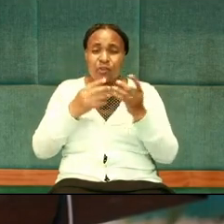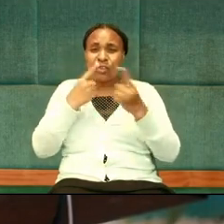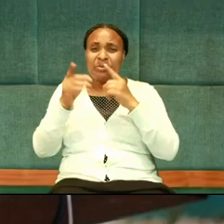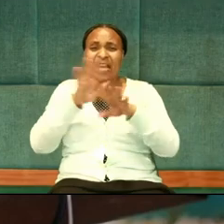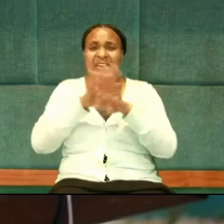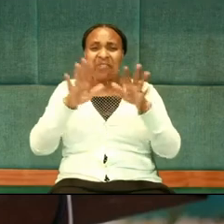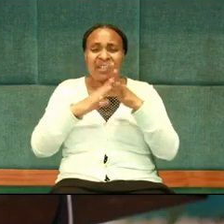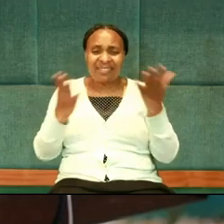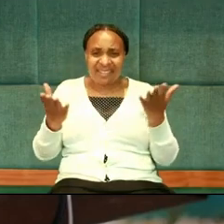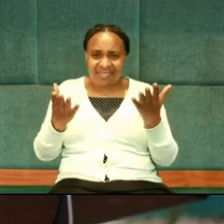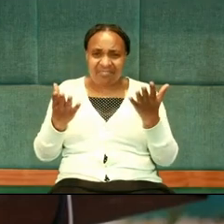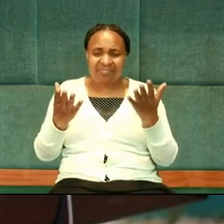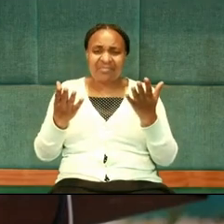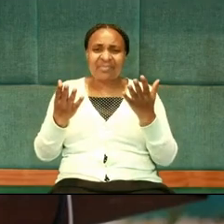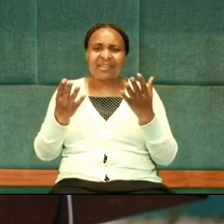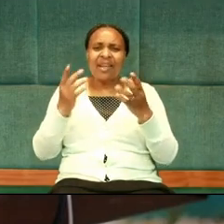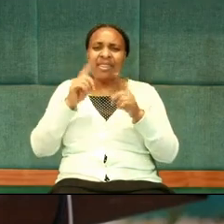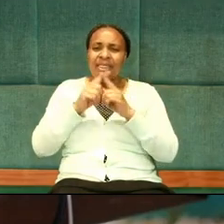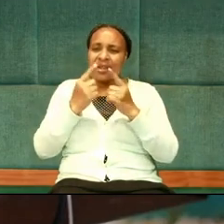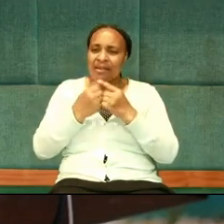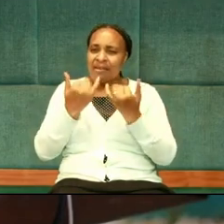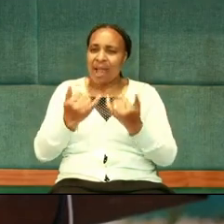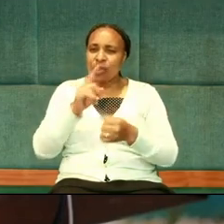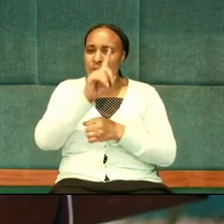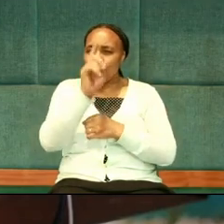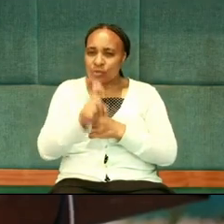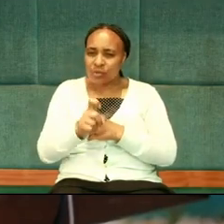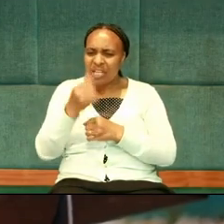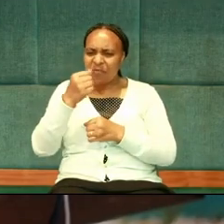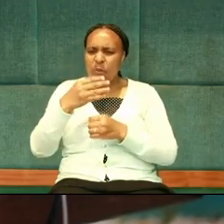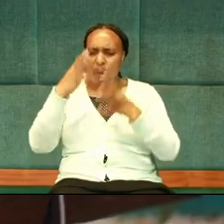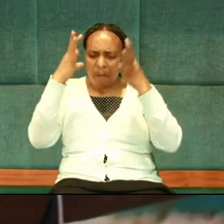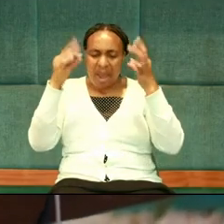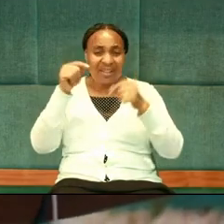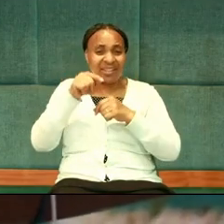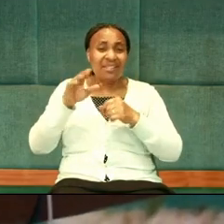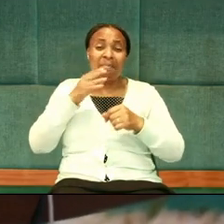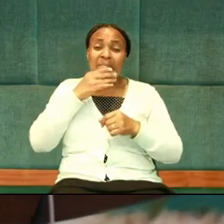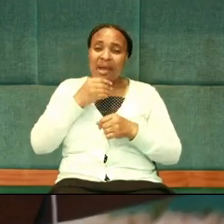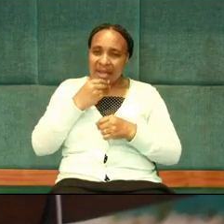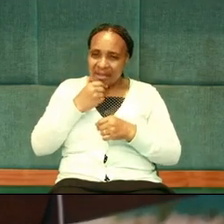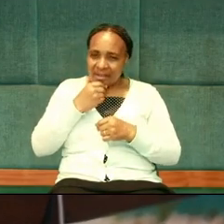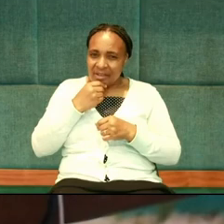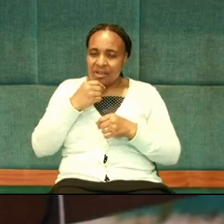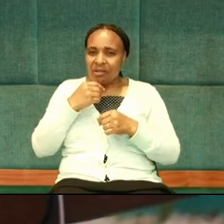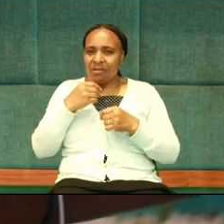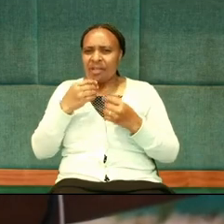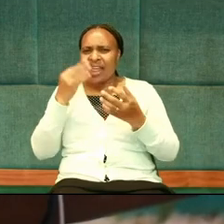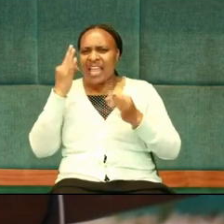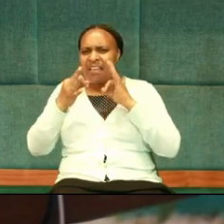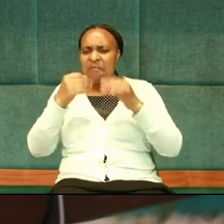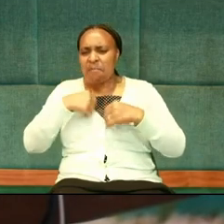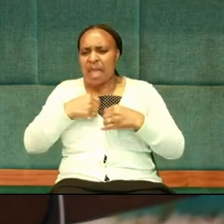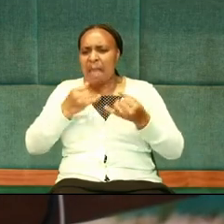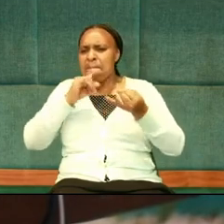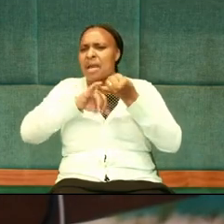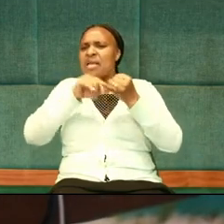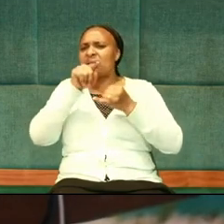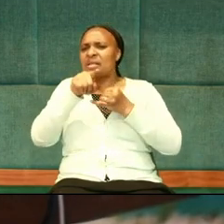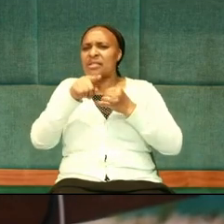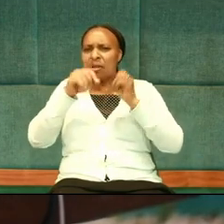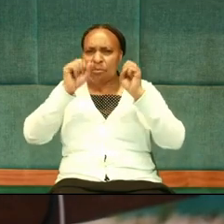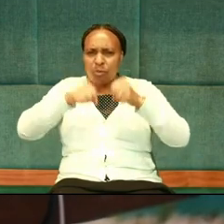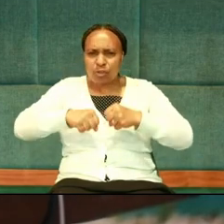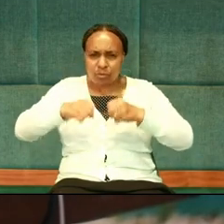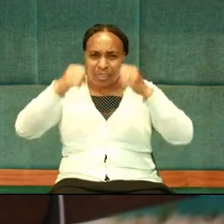speak every man down. The question is, if you want to marry this man, you need to answer the question as a woman. If I marry him, can